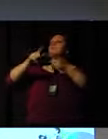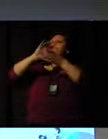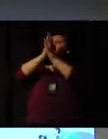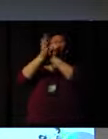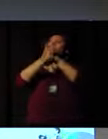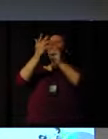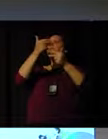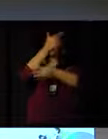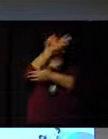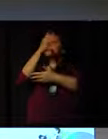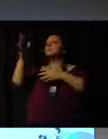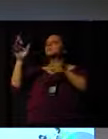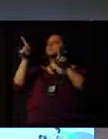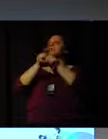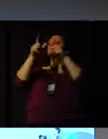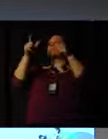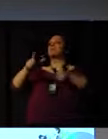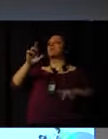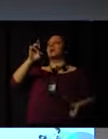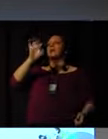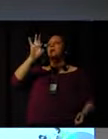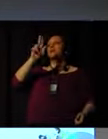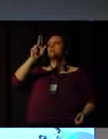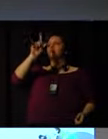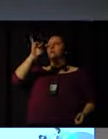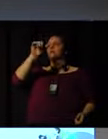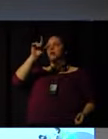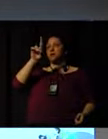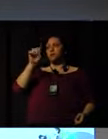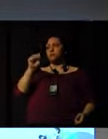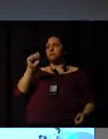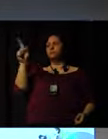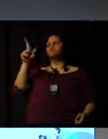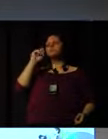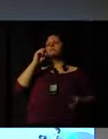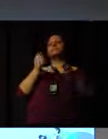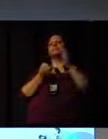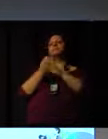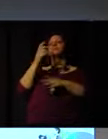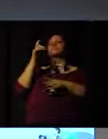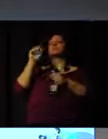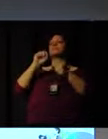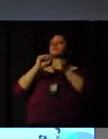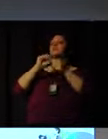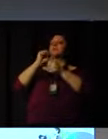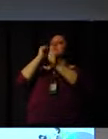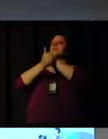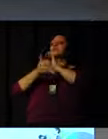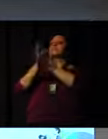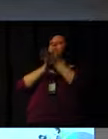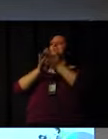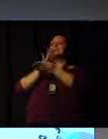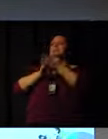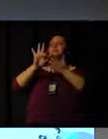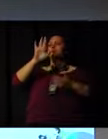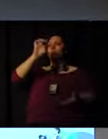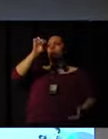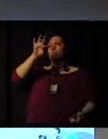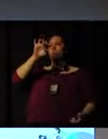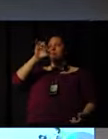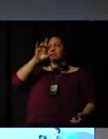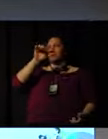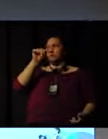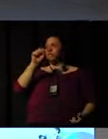in natural catastrophes or refugee camps in the area of sports. He suggests the creation of sports